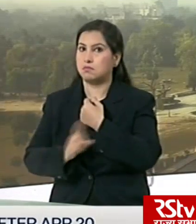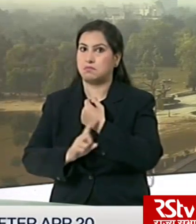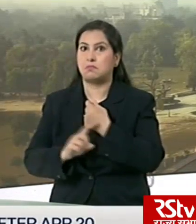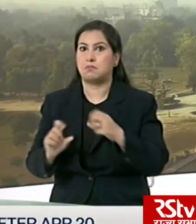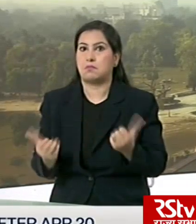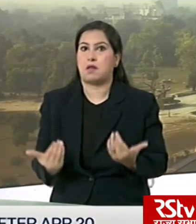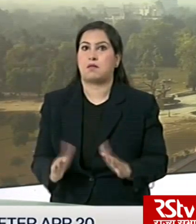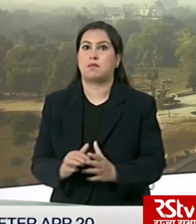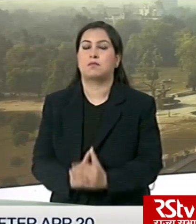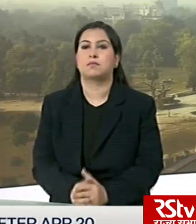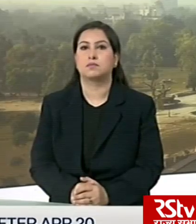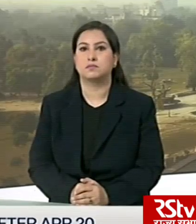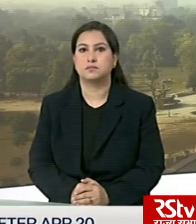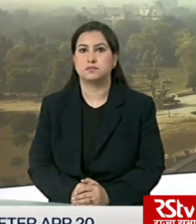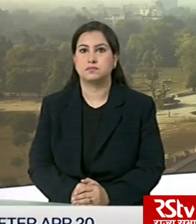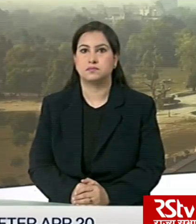offence.